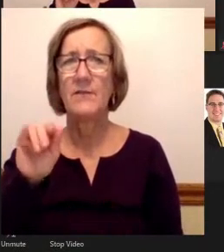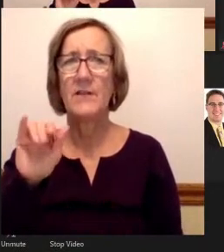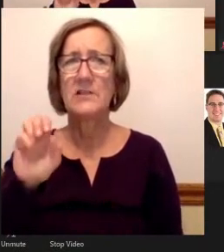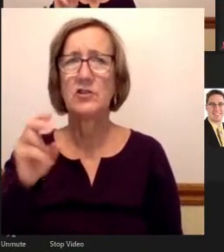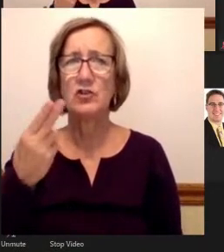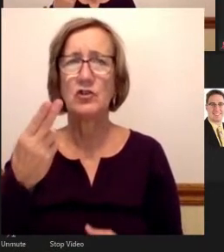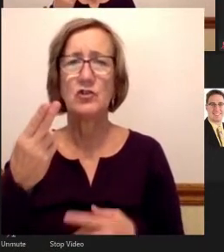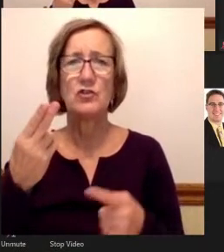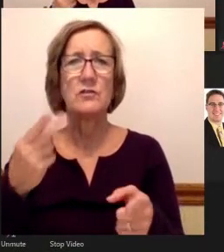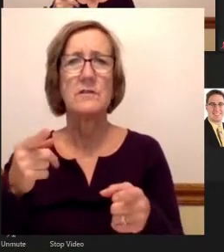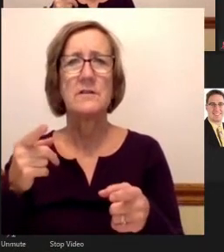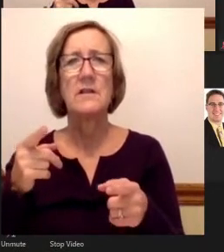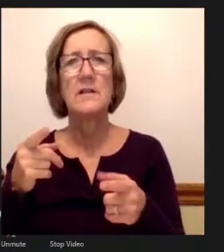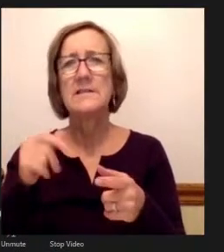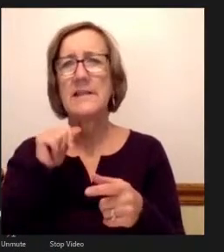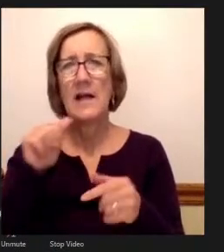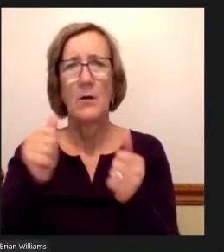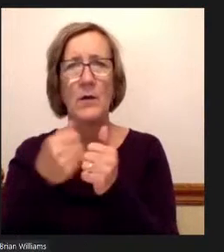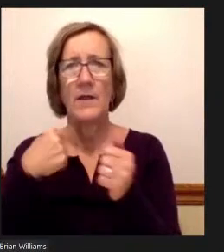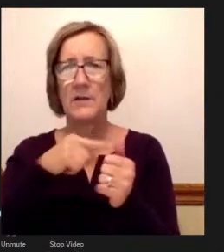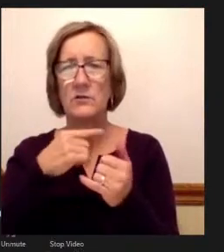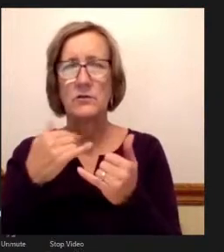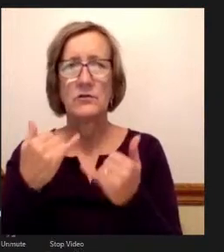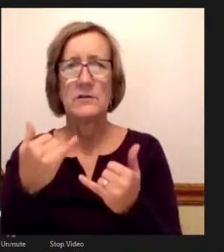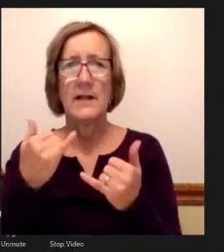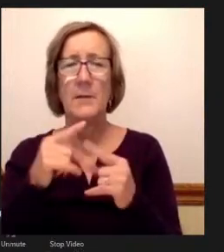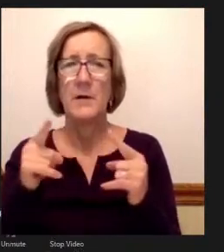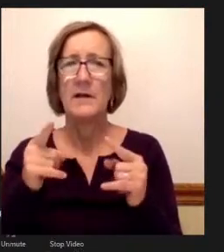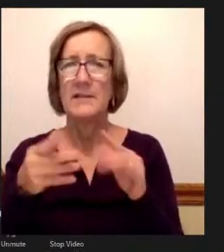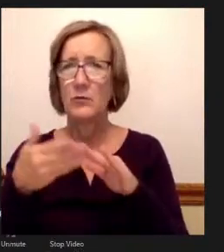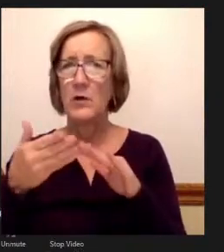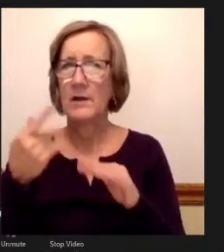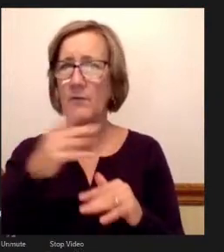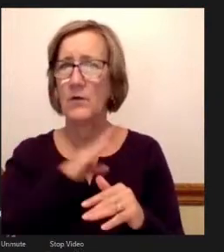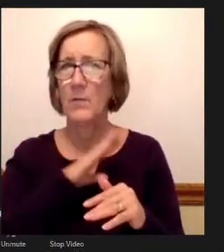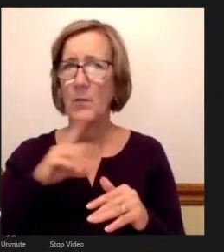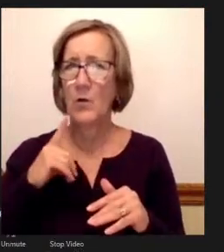the other candidates running for board of trustees. Summer, on to question two.